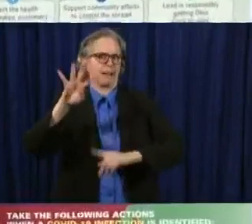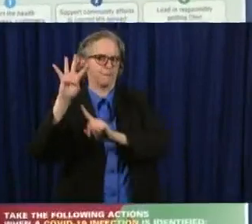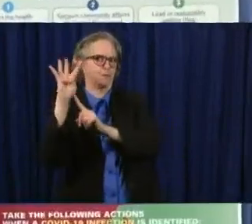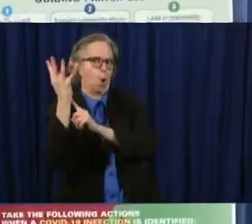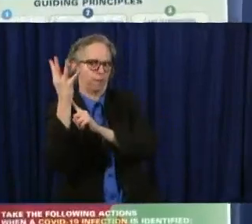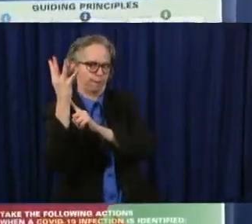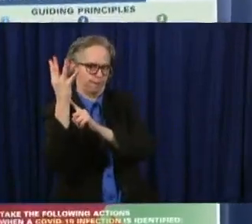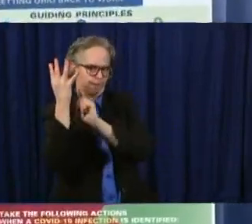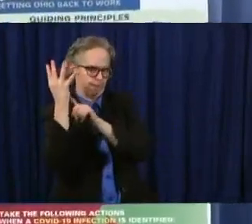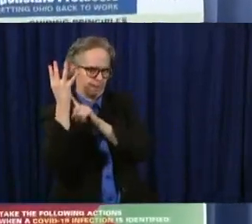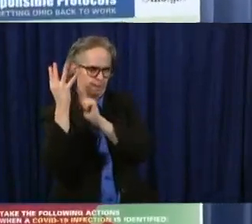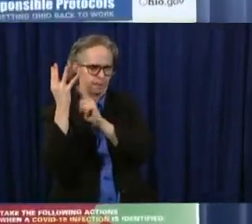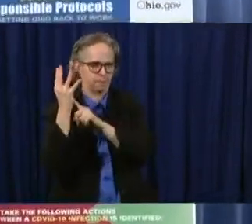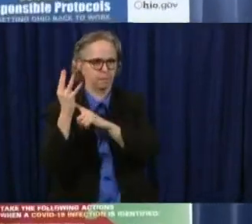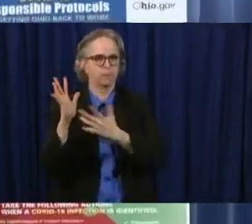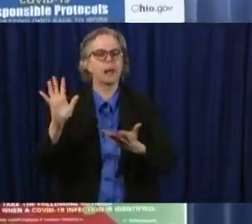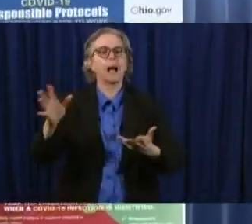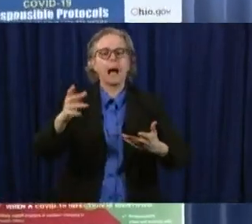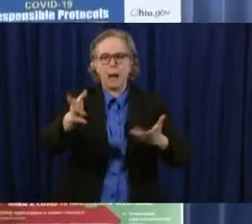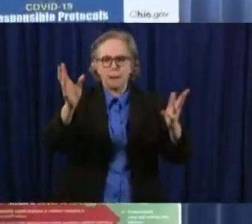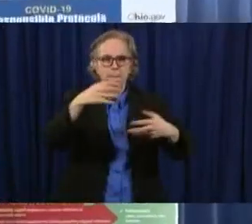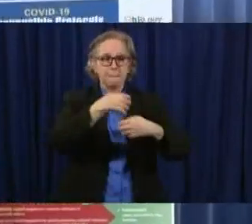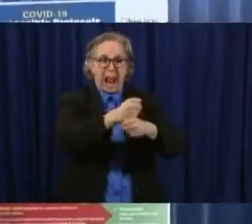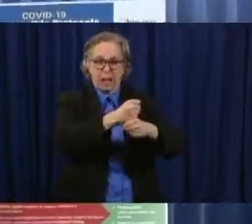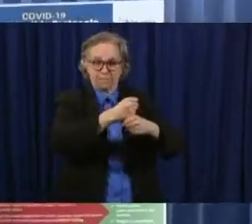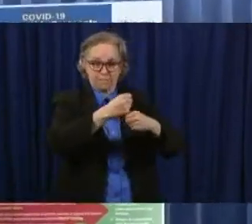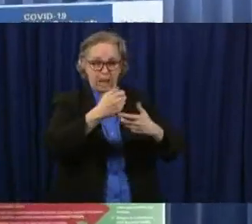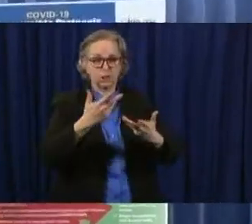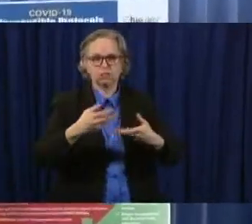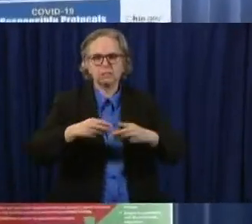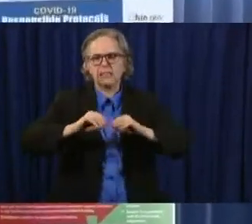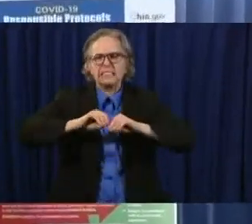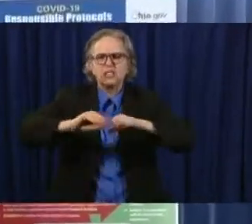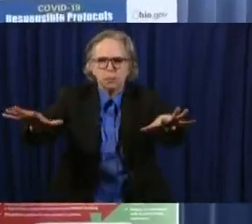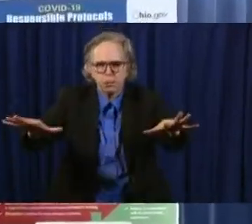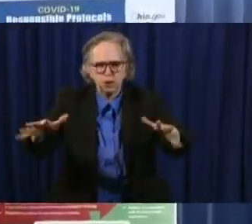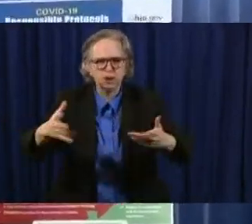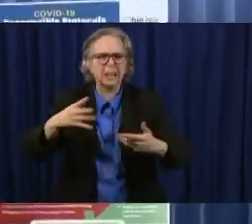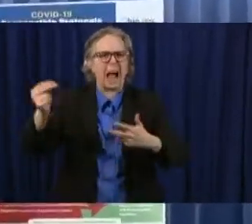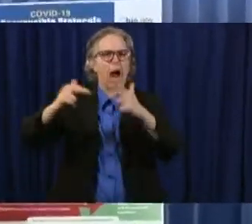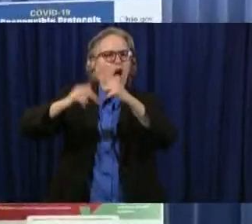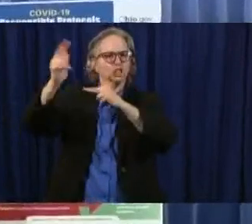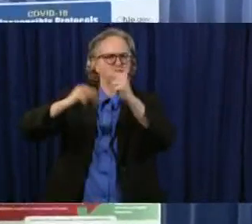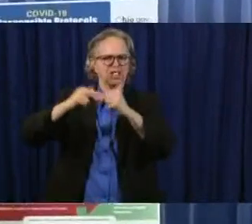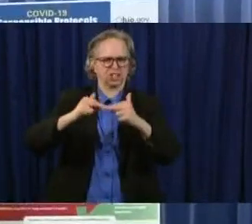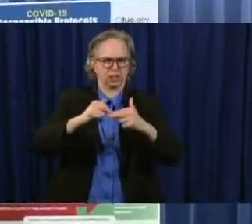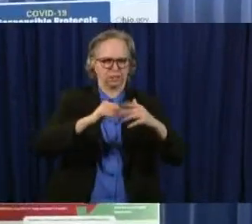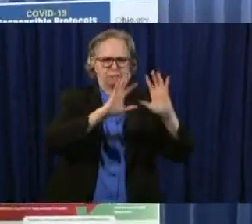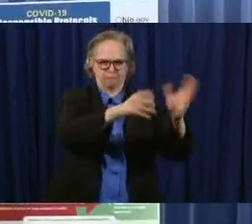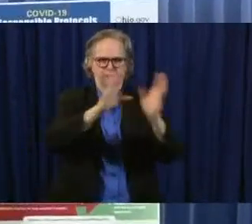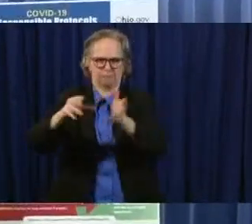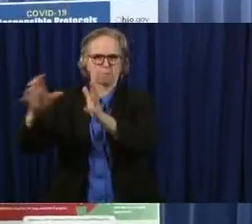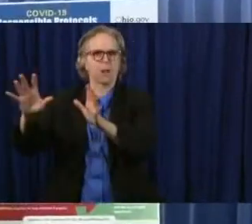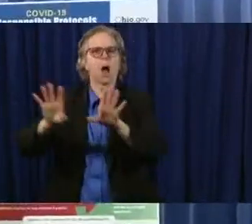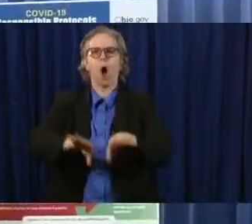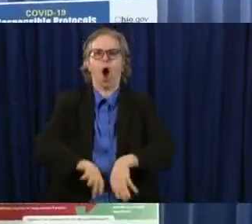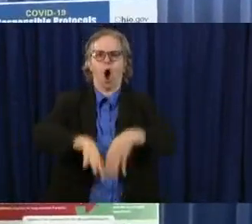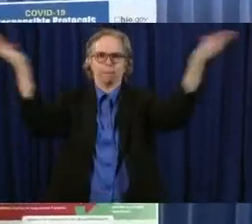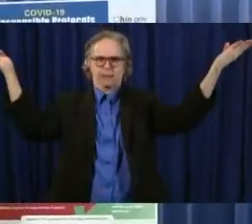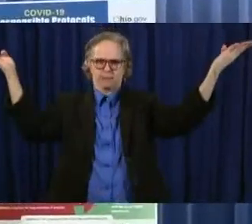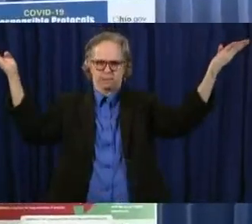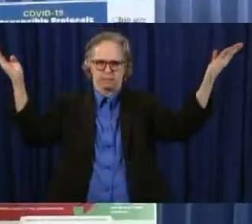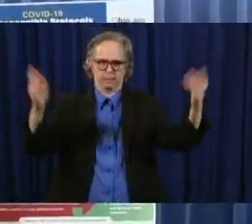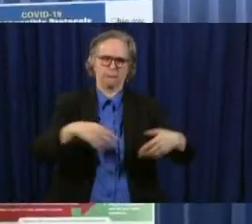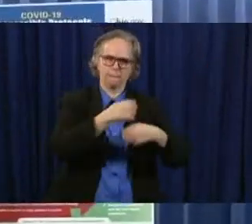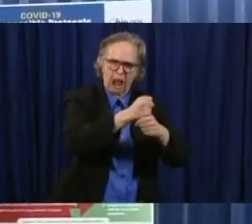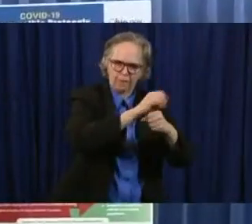construction, uh, that will be opened up. Um, as I said, we've learned a